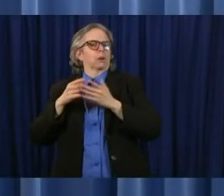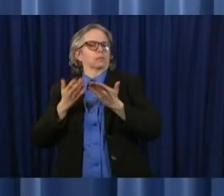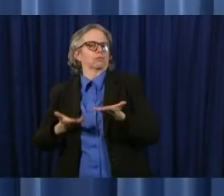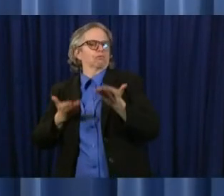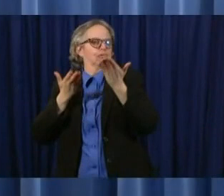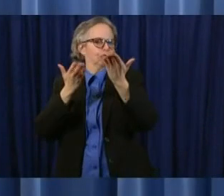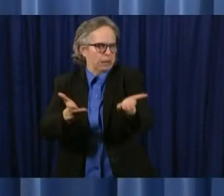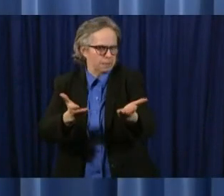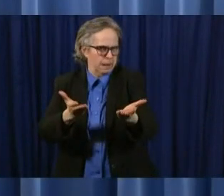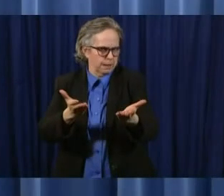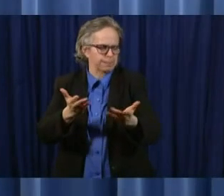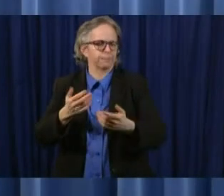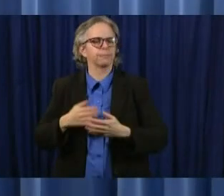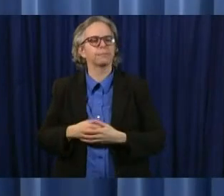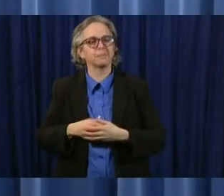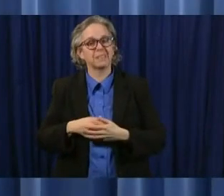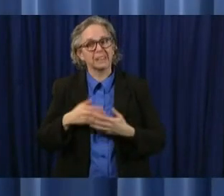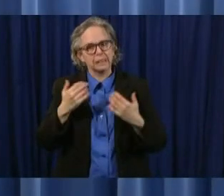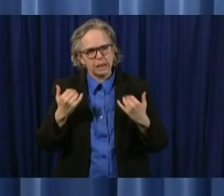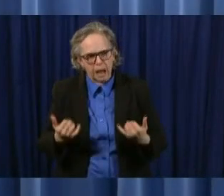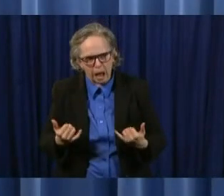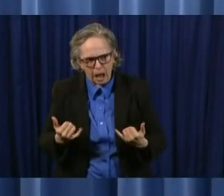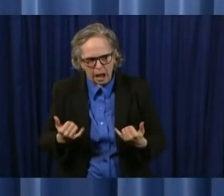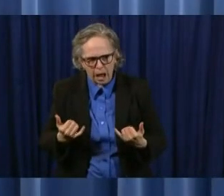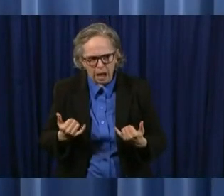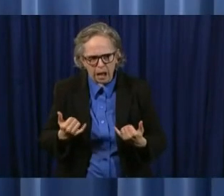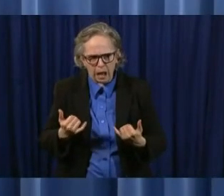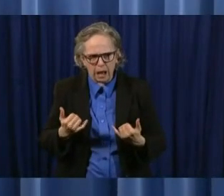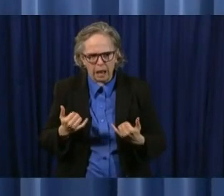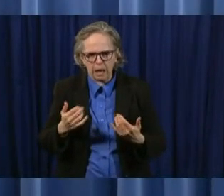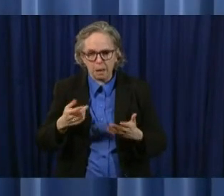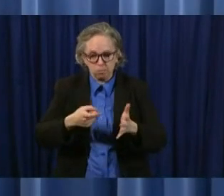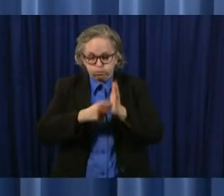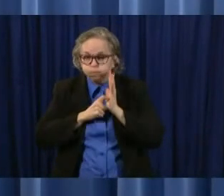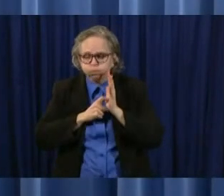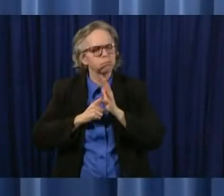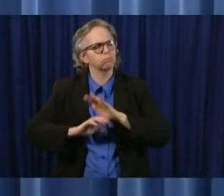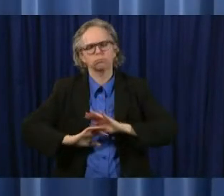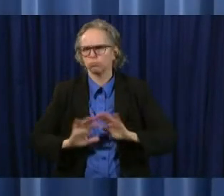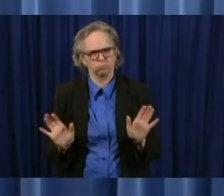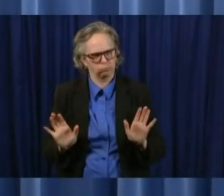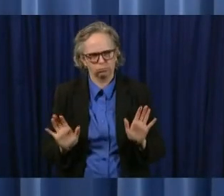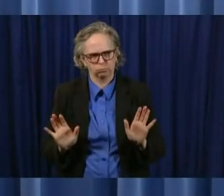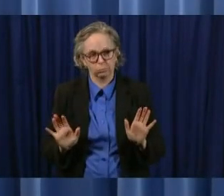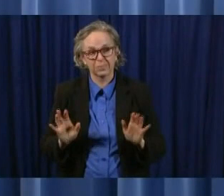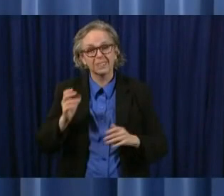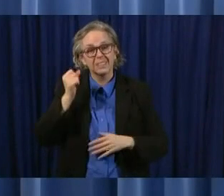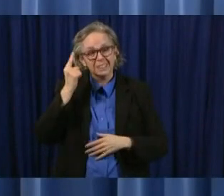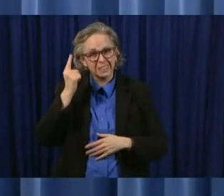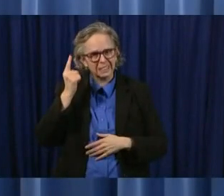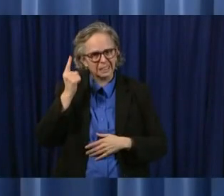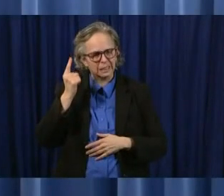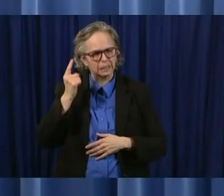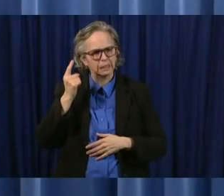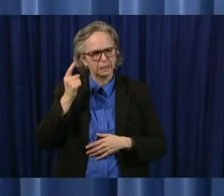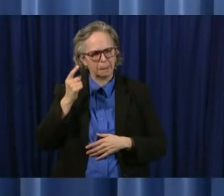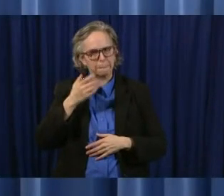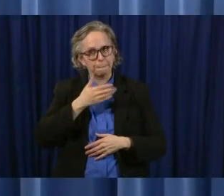a mandate now is clearly in the best interest of ohioans to wear a mask in retail